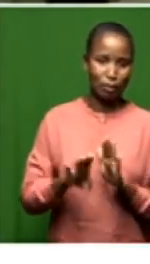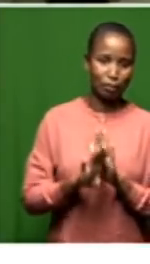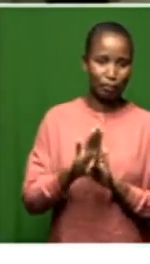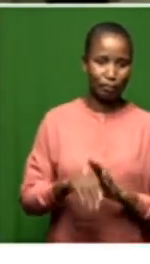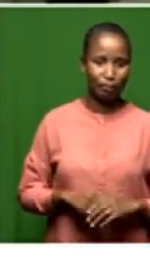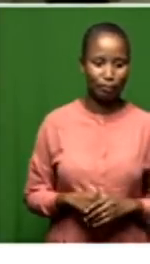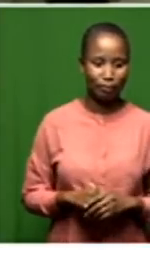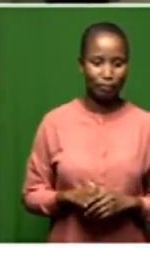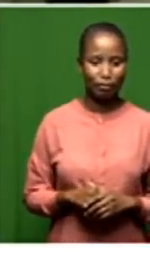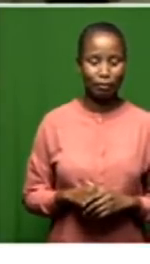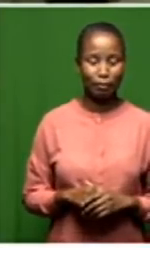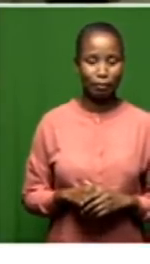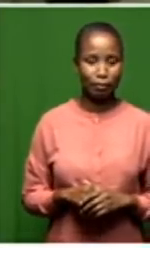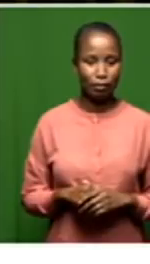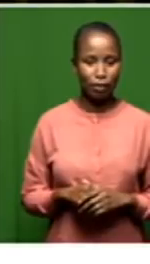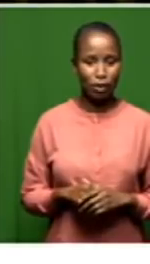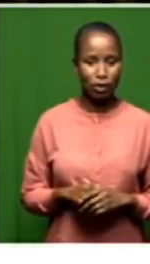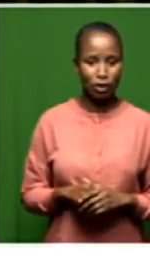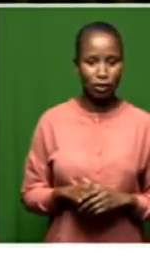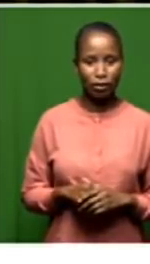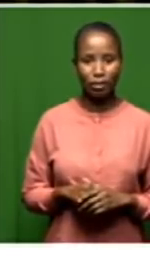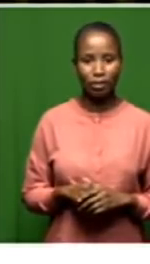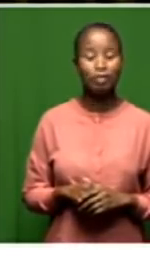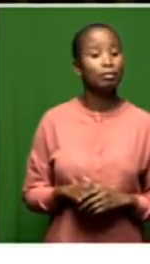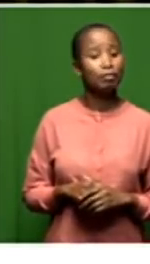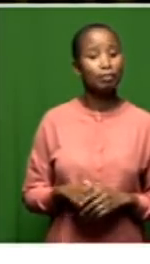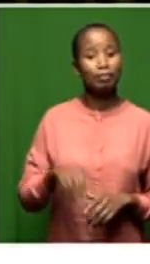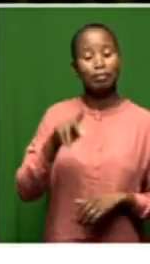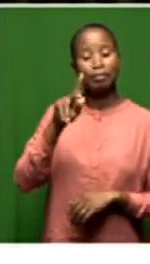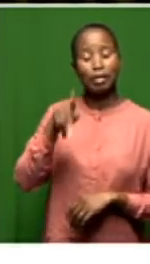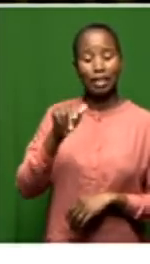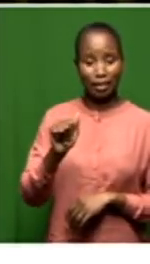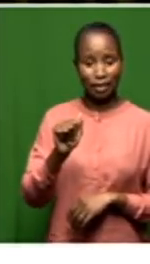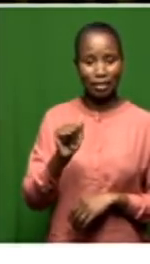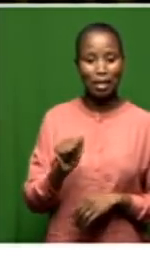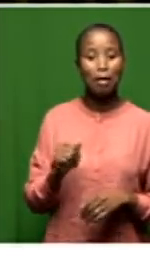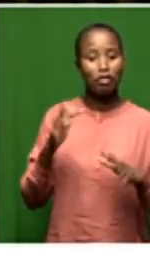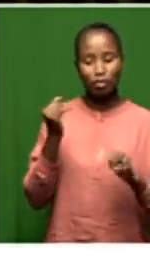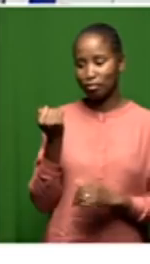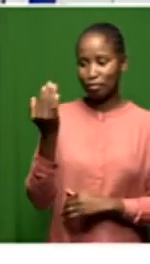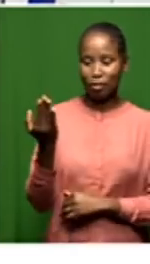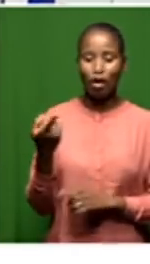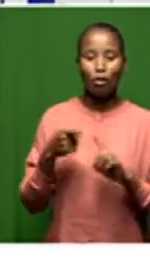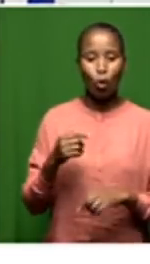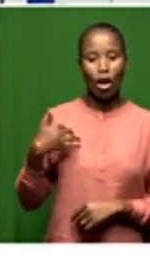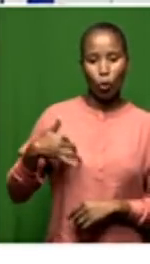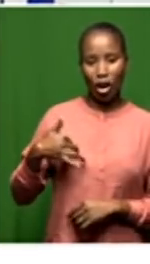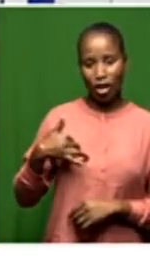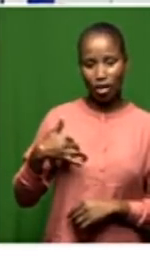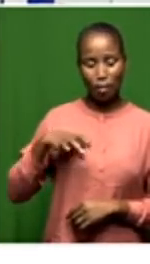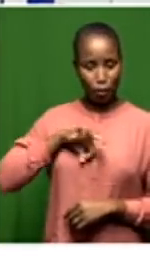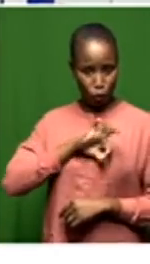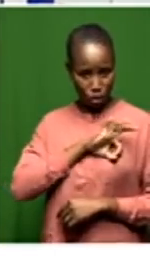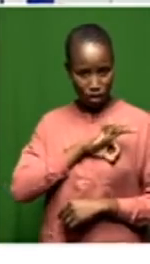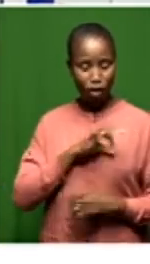After an 11-hour council sitting, the Democratic Alliance was successful in their bid for the Ikuleni mayoral chain. The